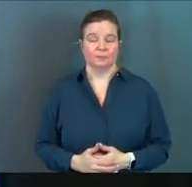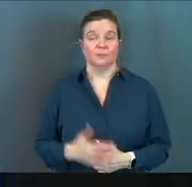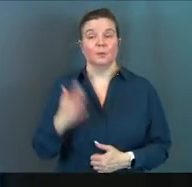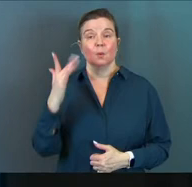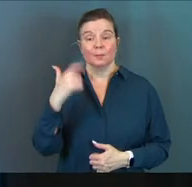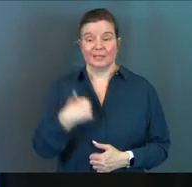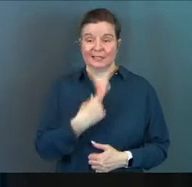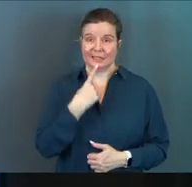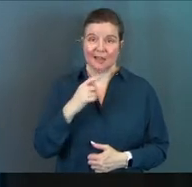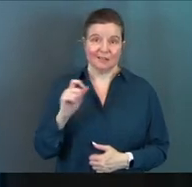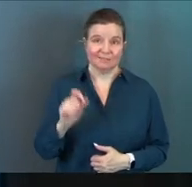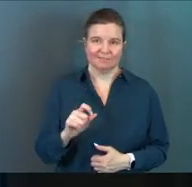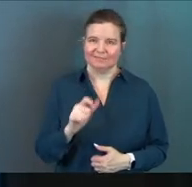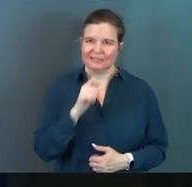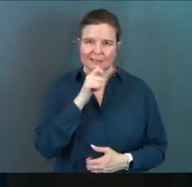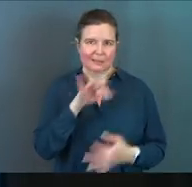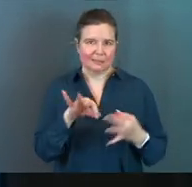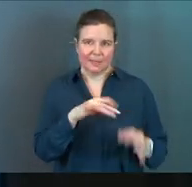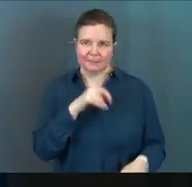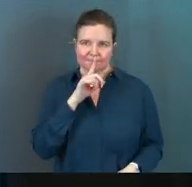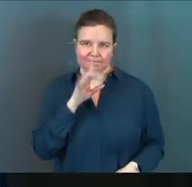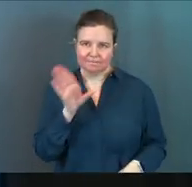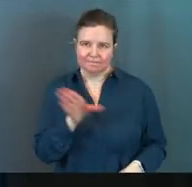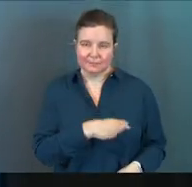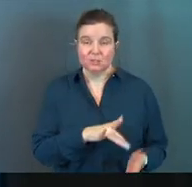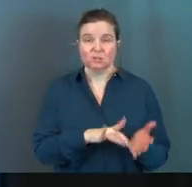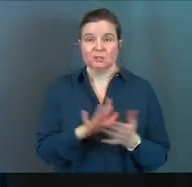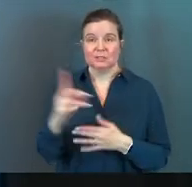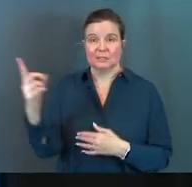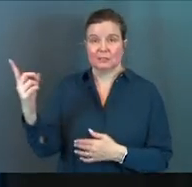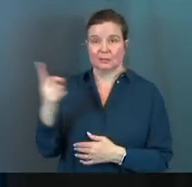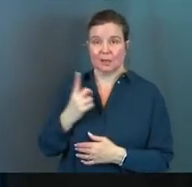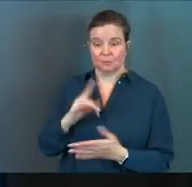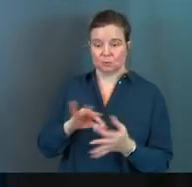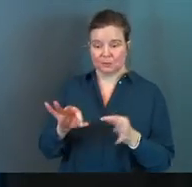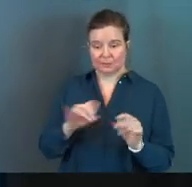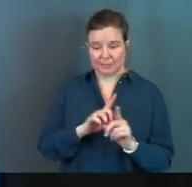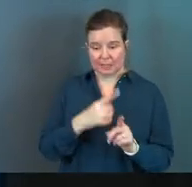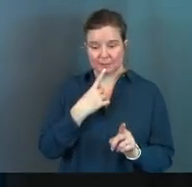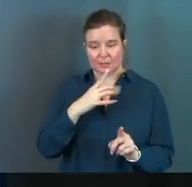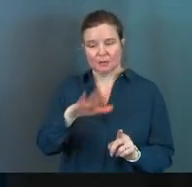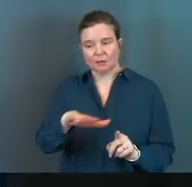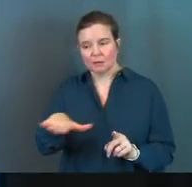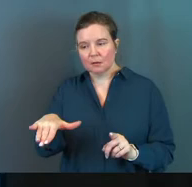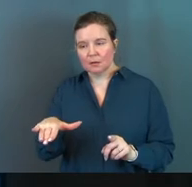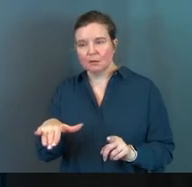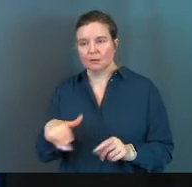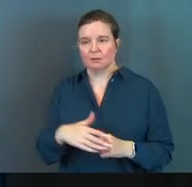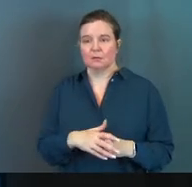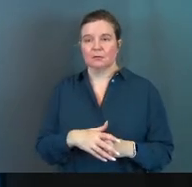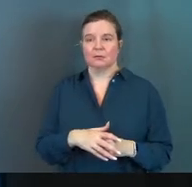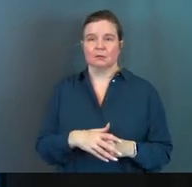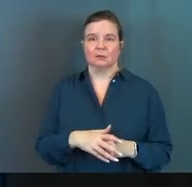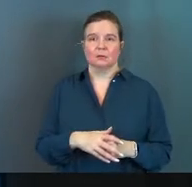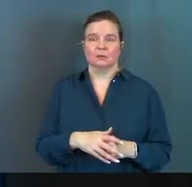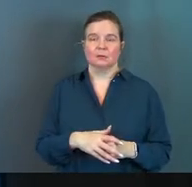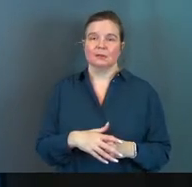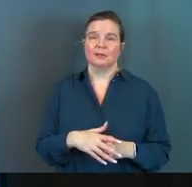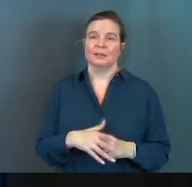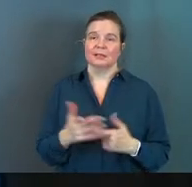Because I said so doesn't explain. Jesus comes to his disciples and says, Hey, it's